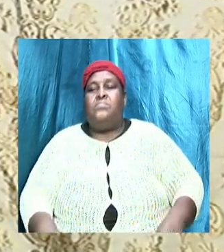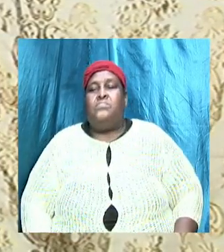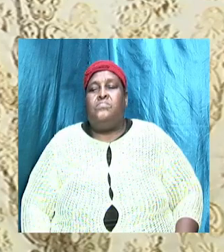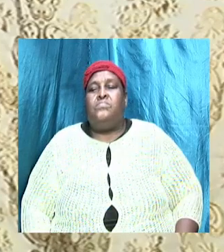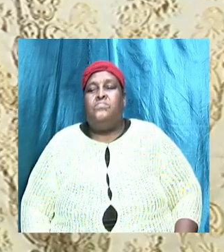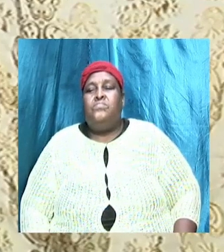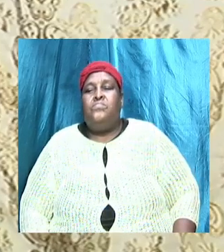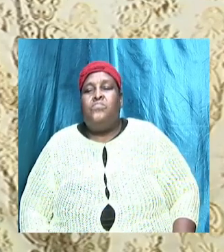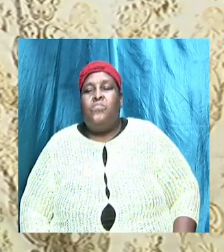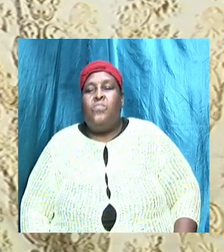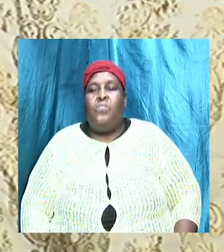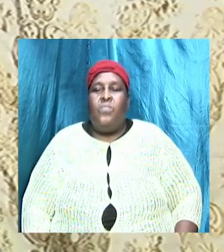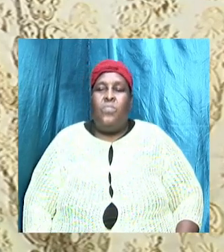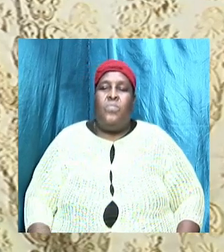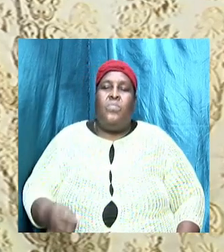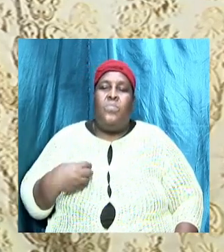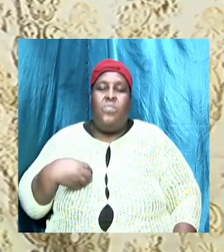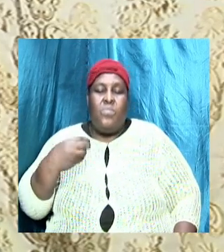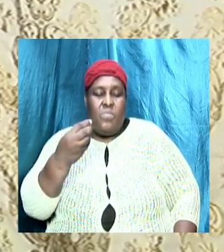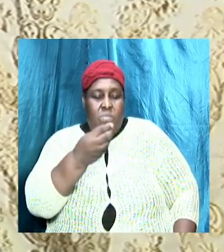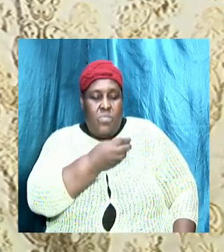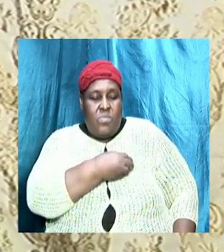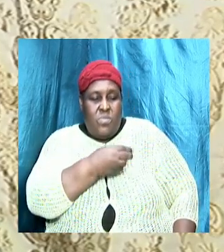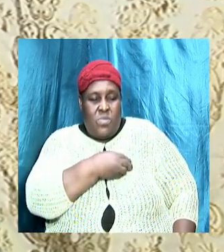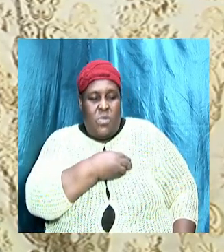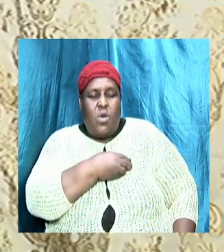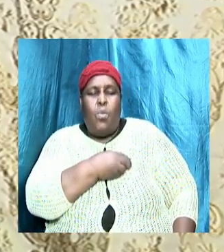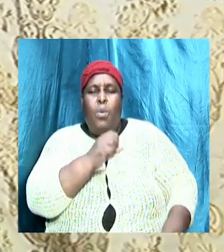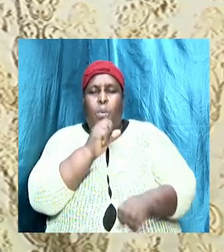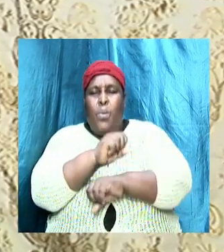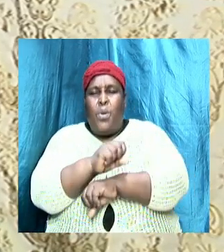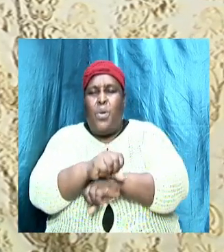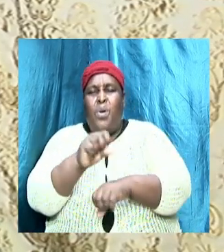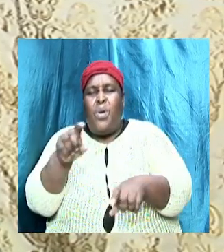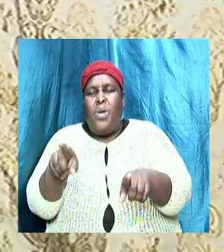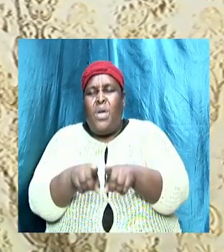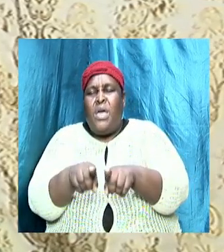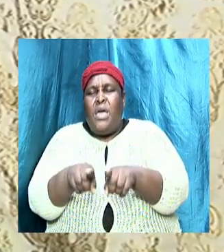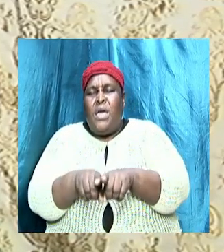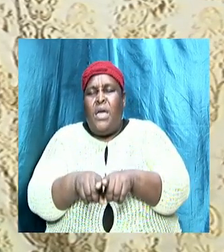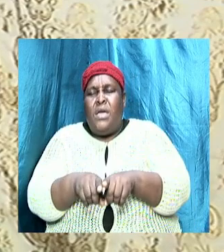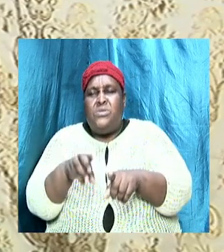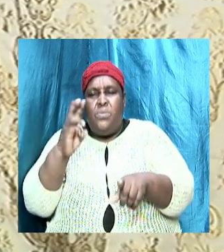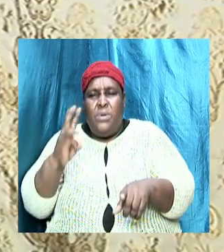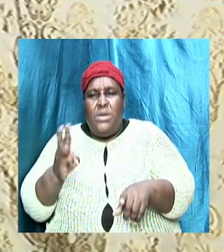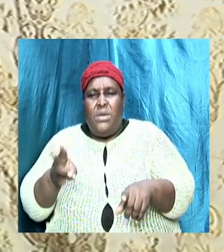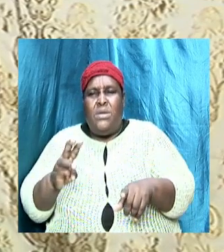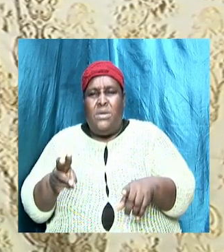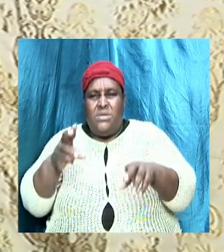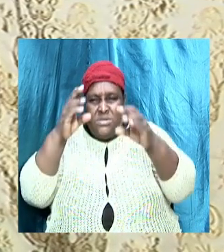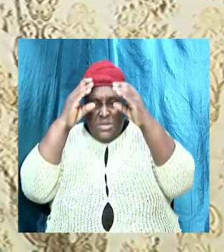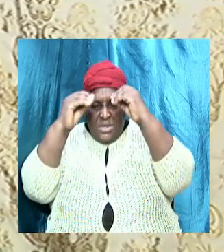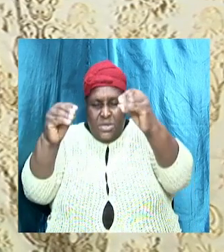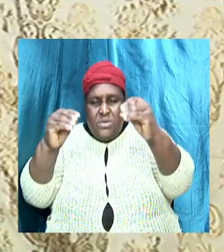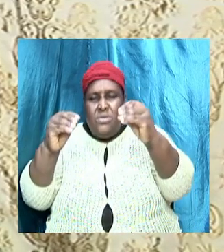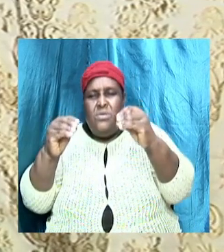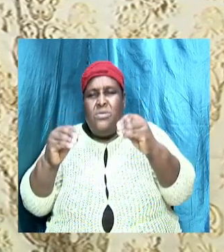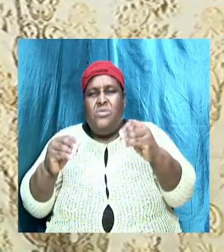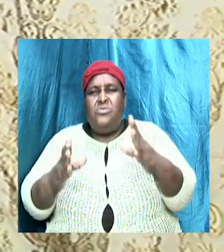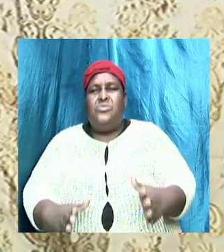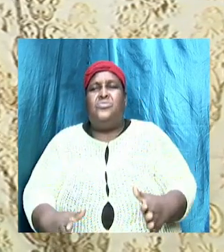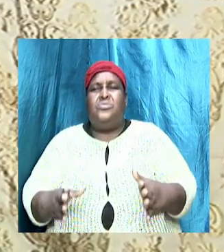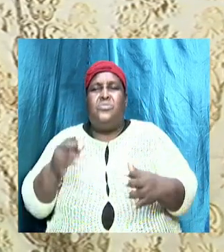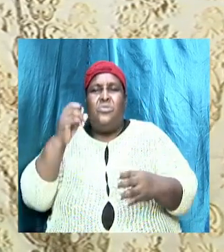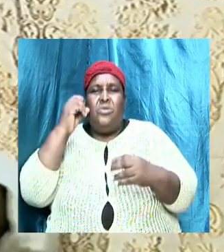so our duty as preachers and teachers and witnesses is to deliver the message